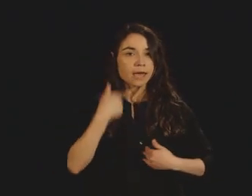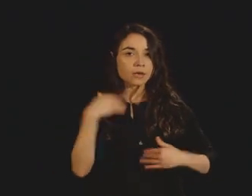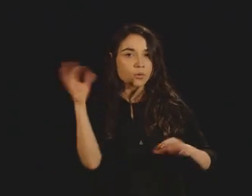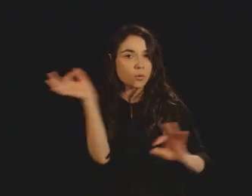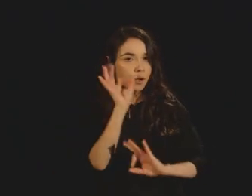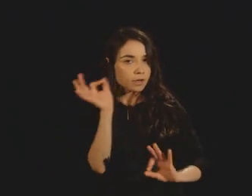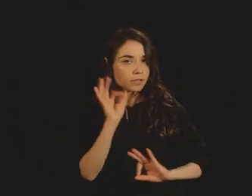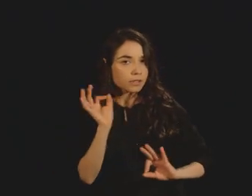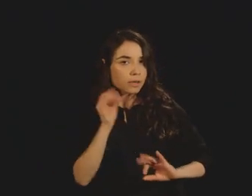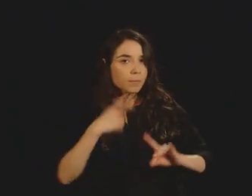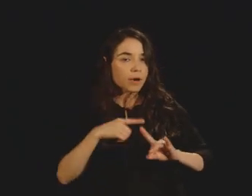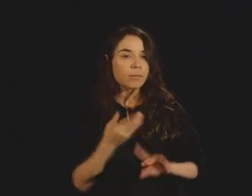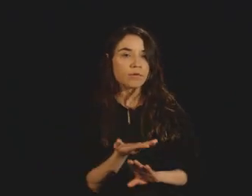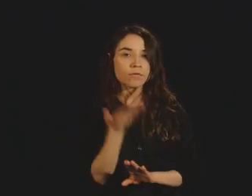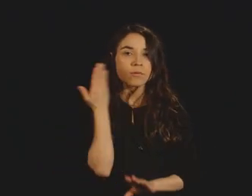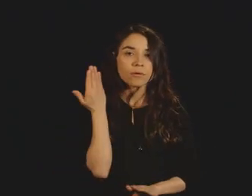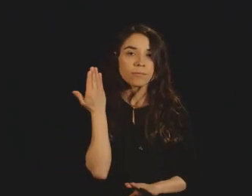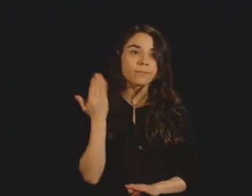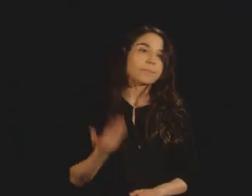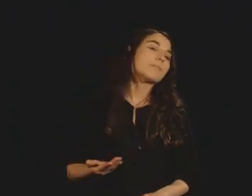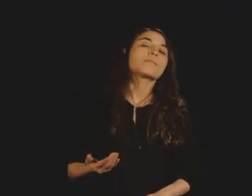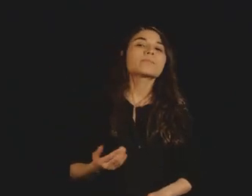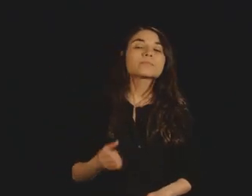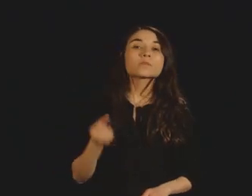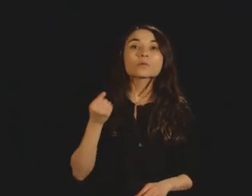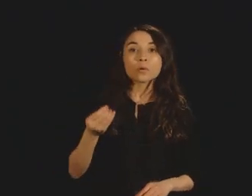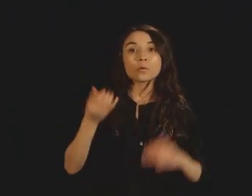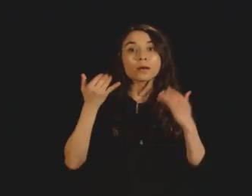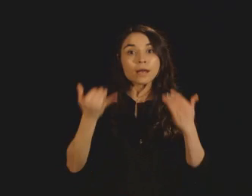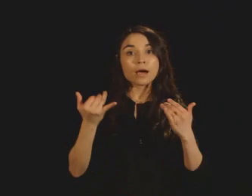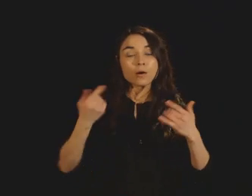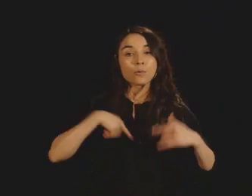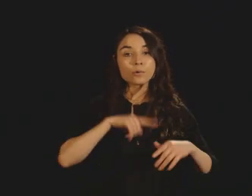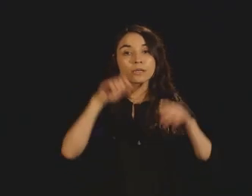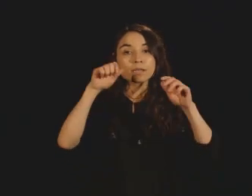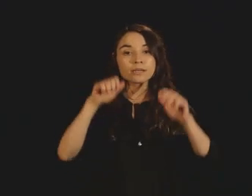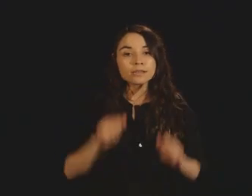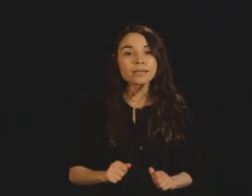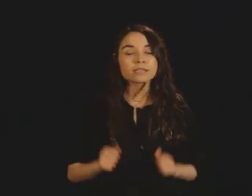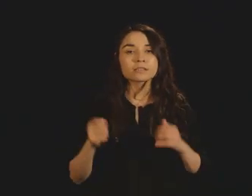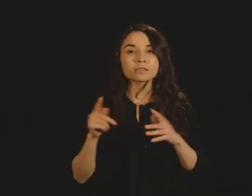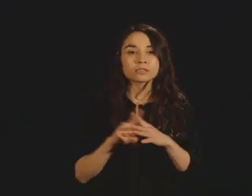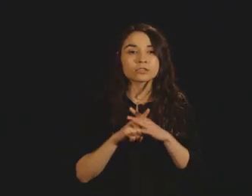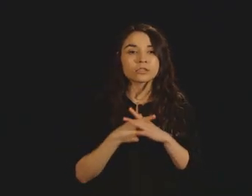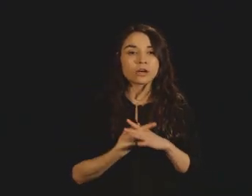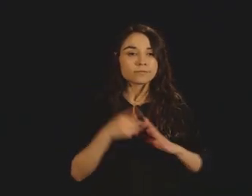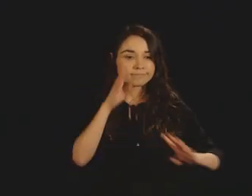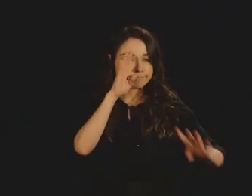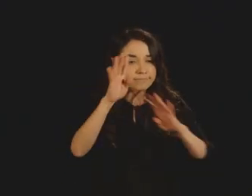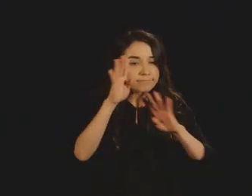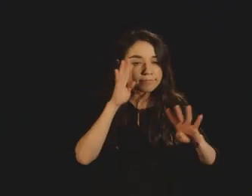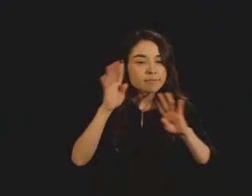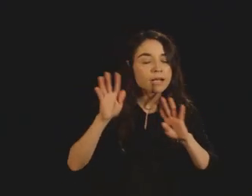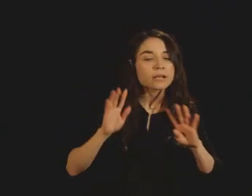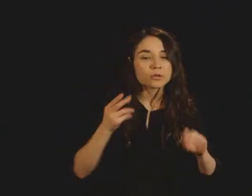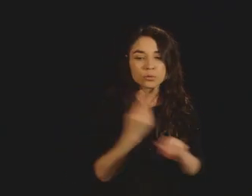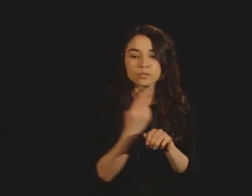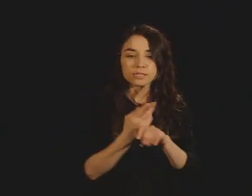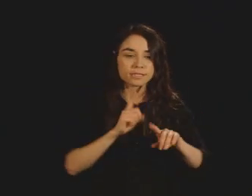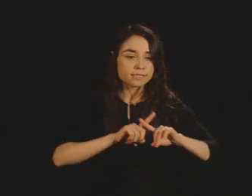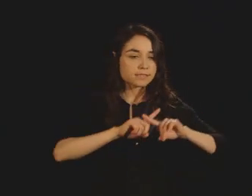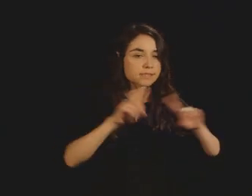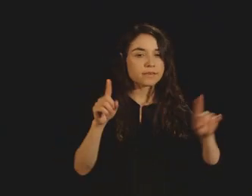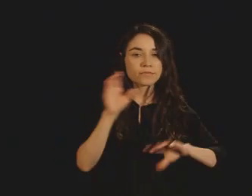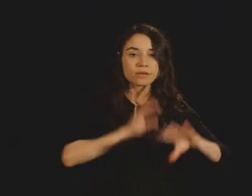mix them with oil, see how easily they form these little droplets of oil in water and then study how these